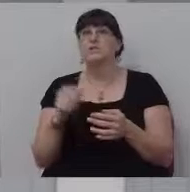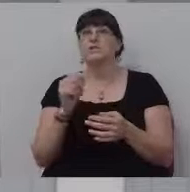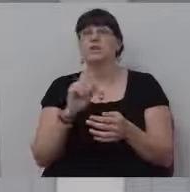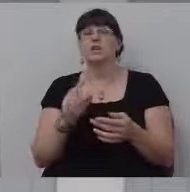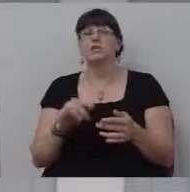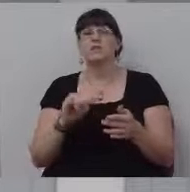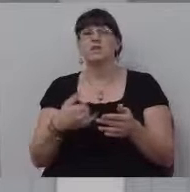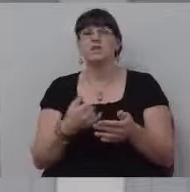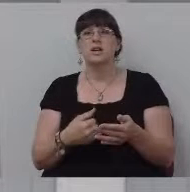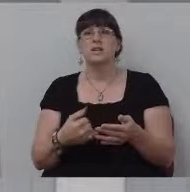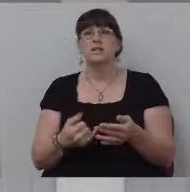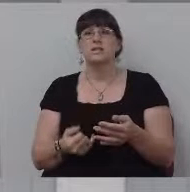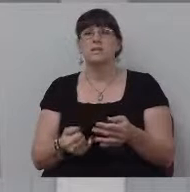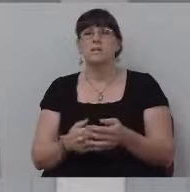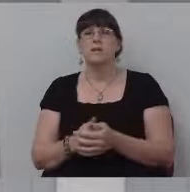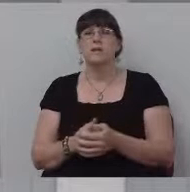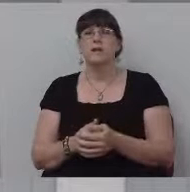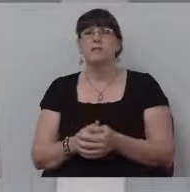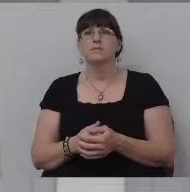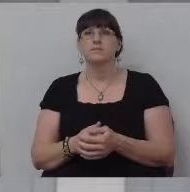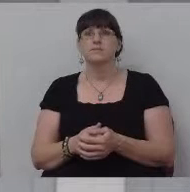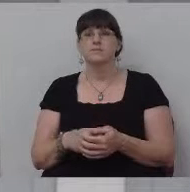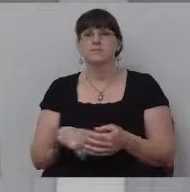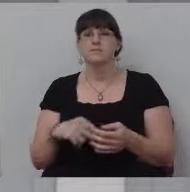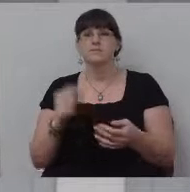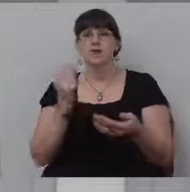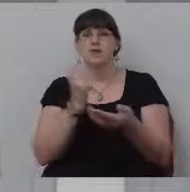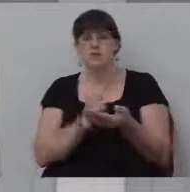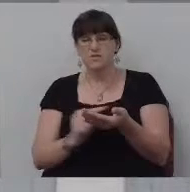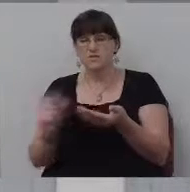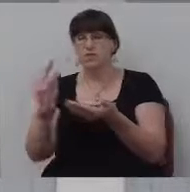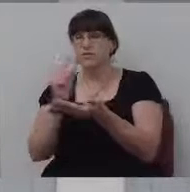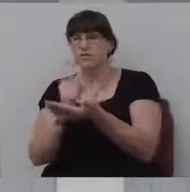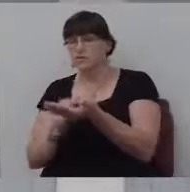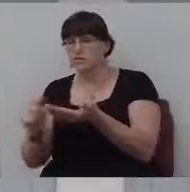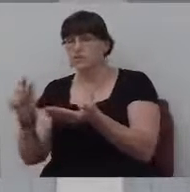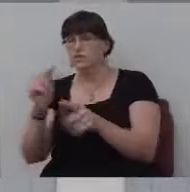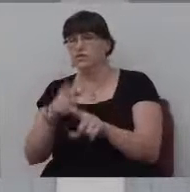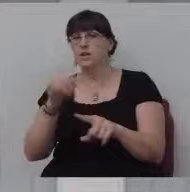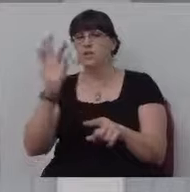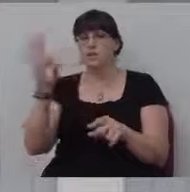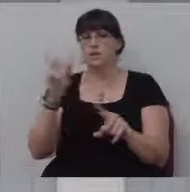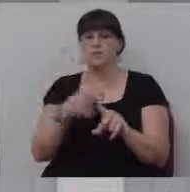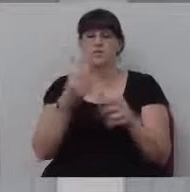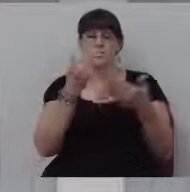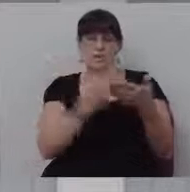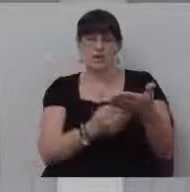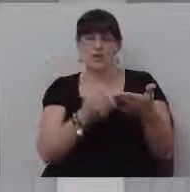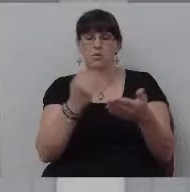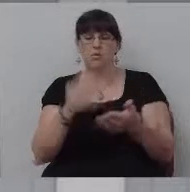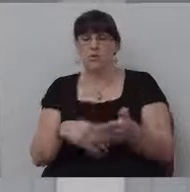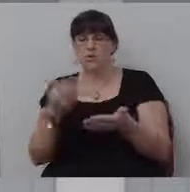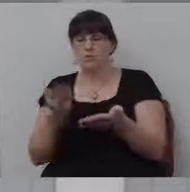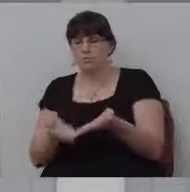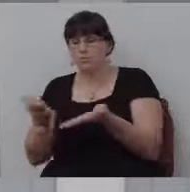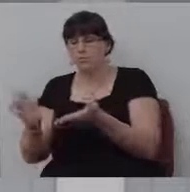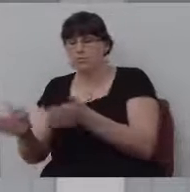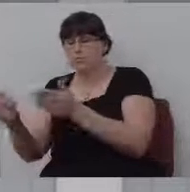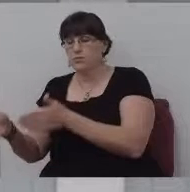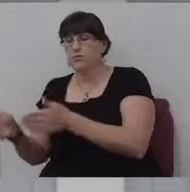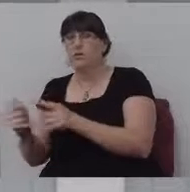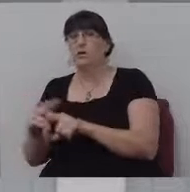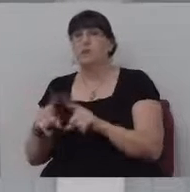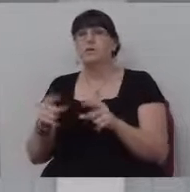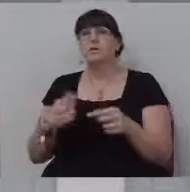not going be strictly a textual message where I just preach from this text and show you one thing after the other from this text.